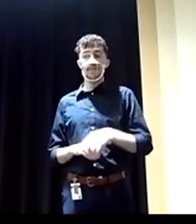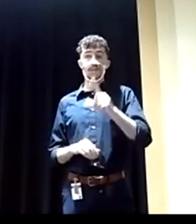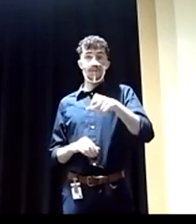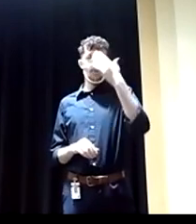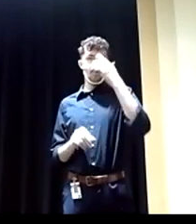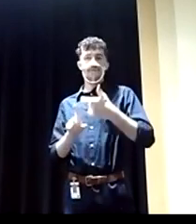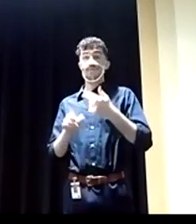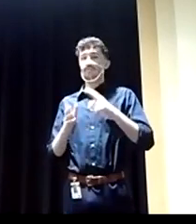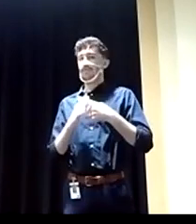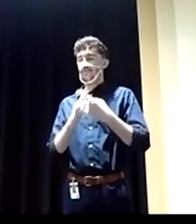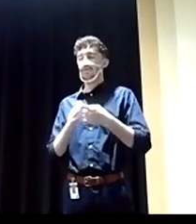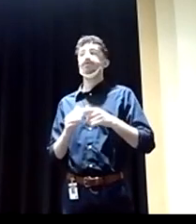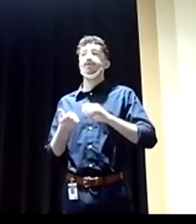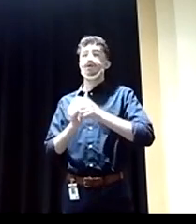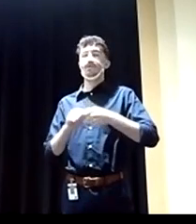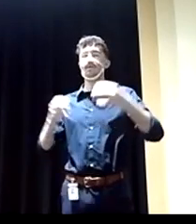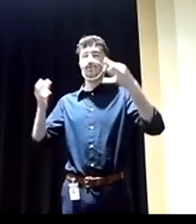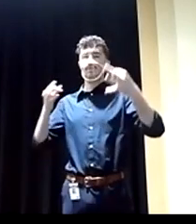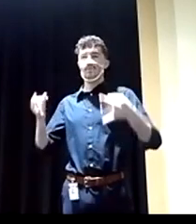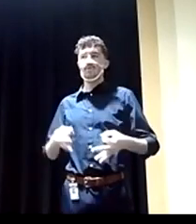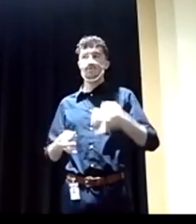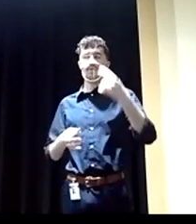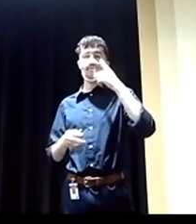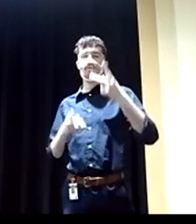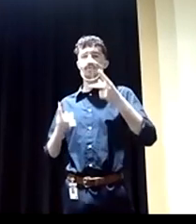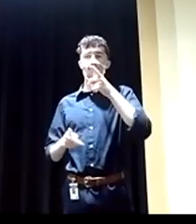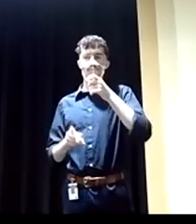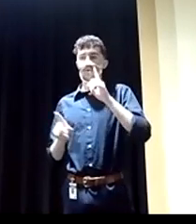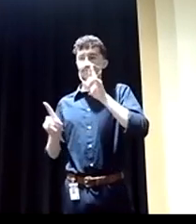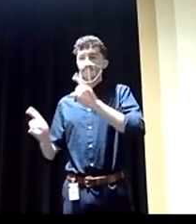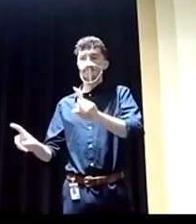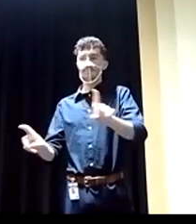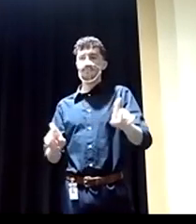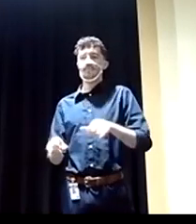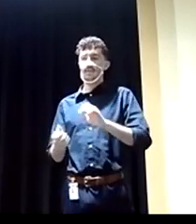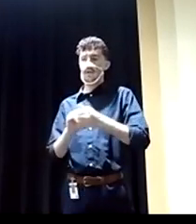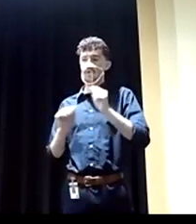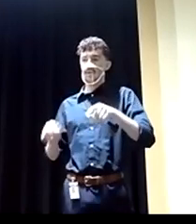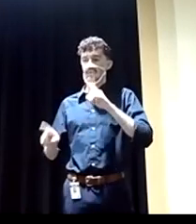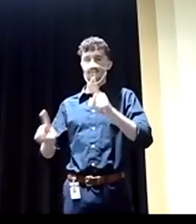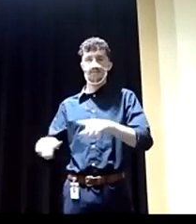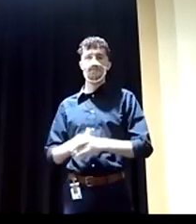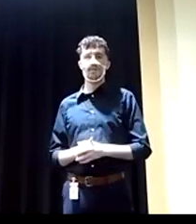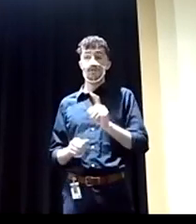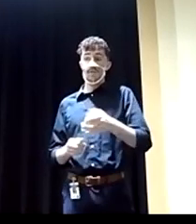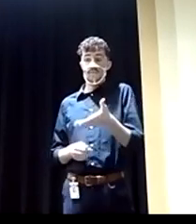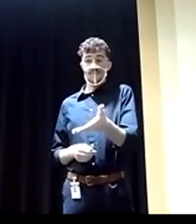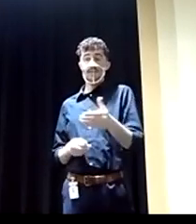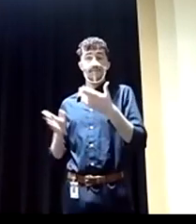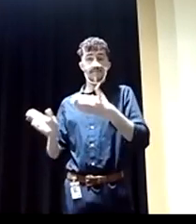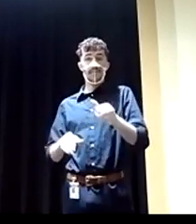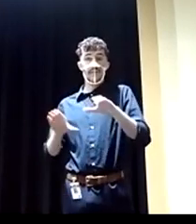that can be described to the people that are asking the questions, everybody out there, a plan of action,